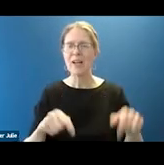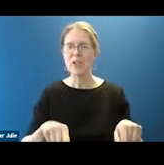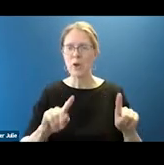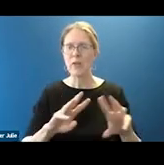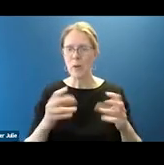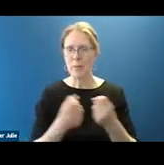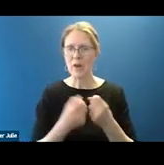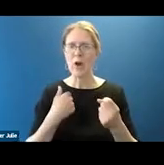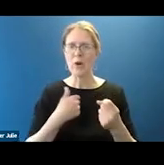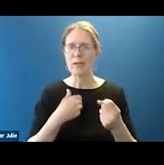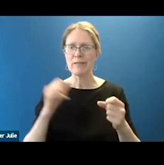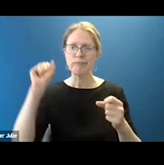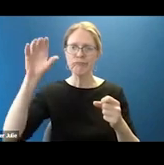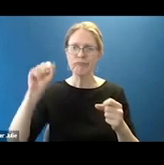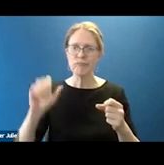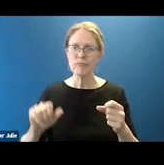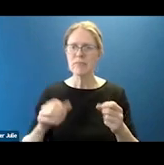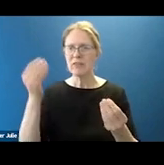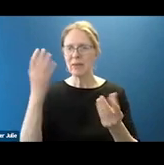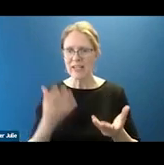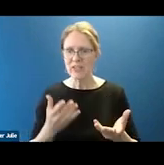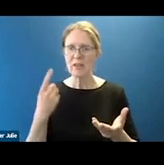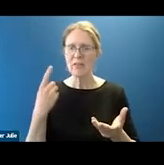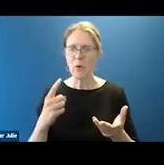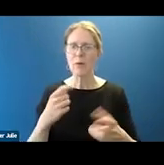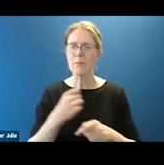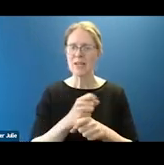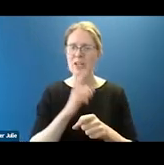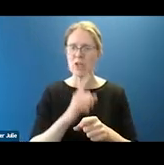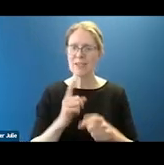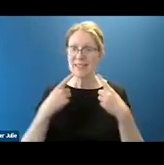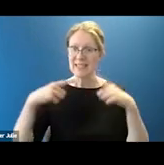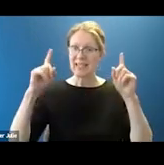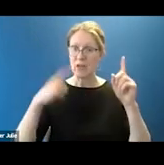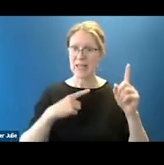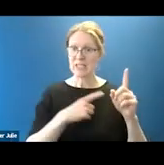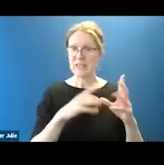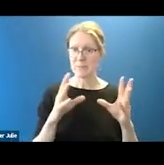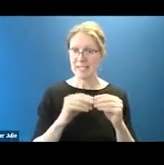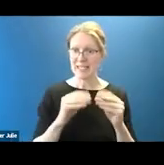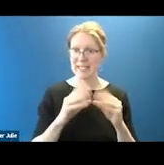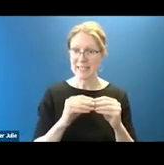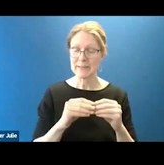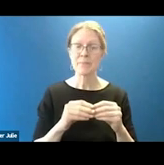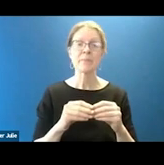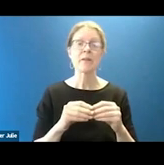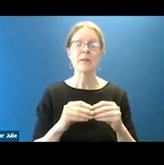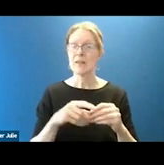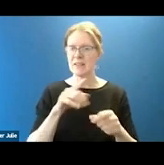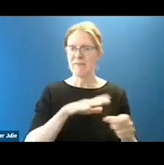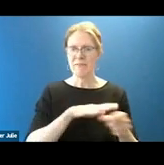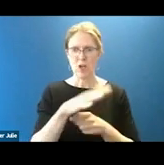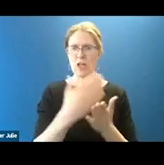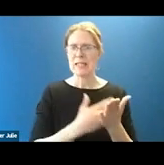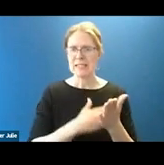given you all the information you need to create successful legislative meetings. The complete list, again, is on our